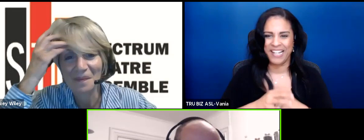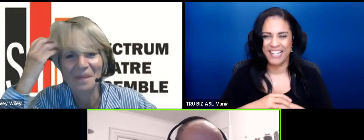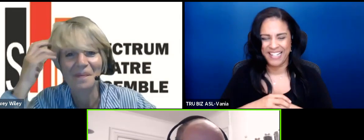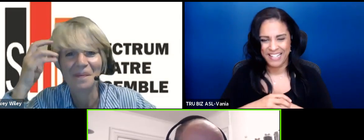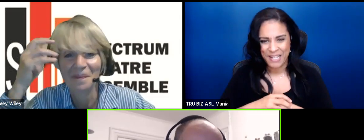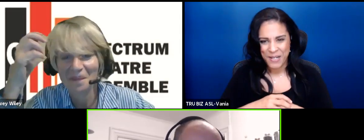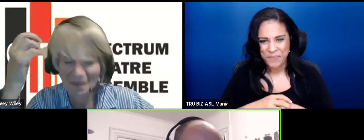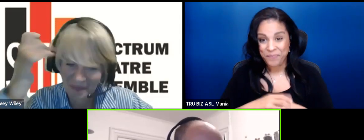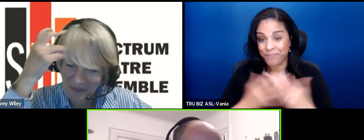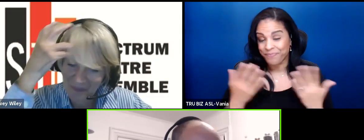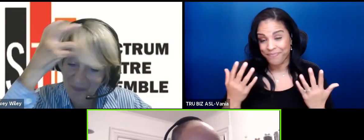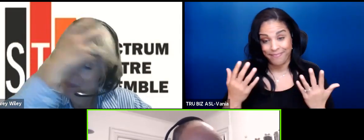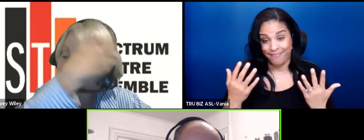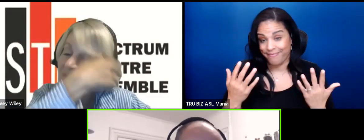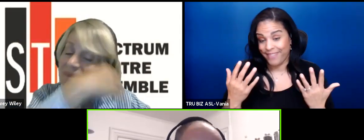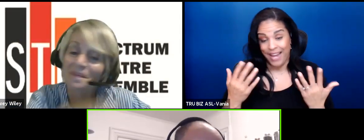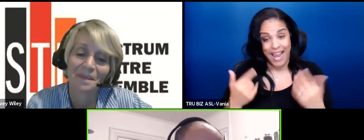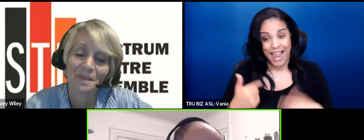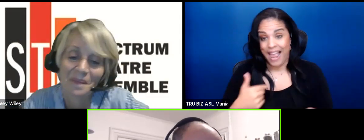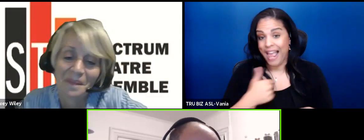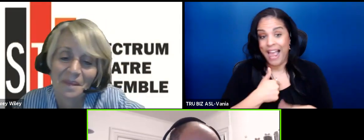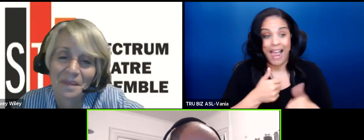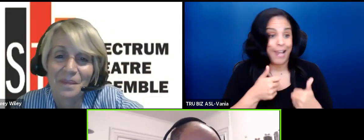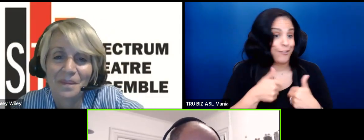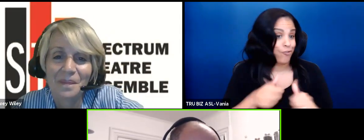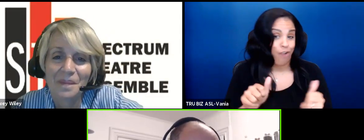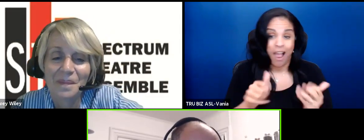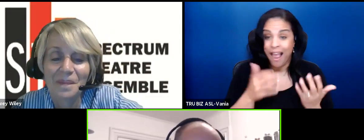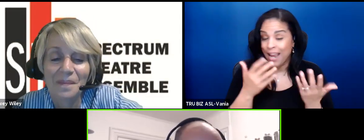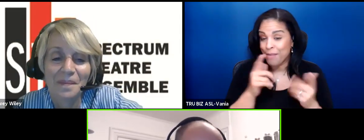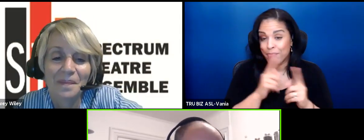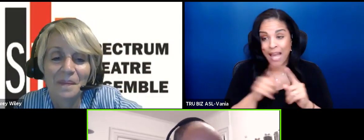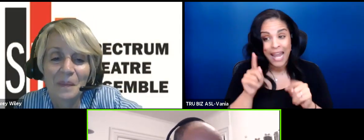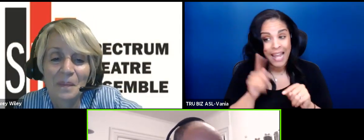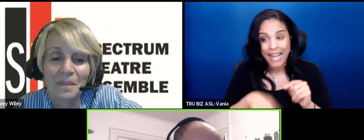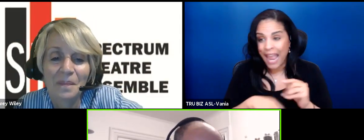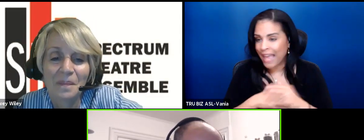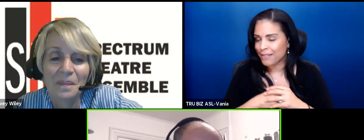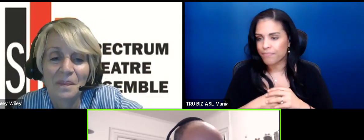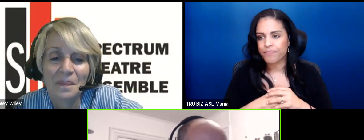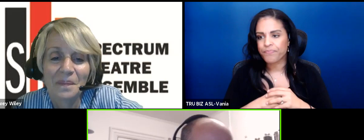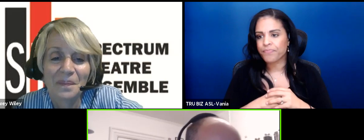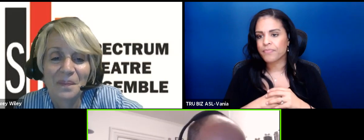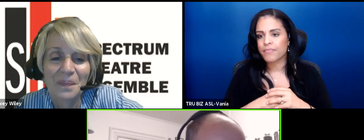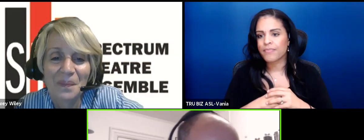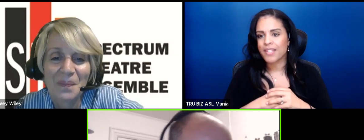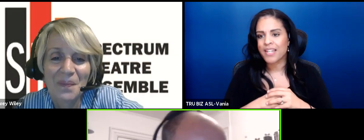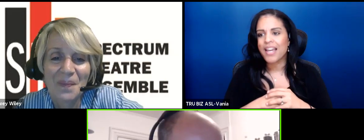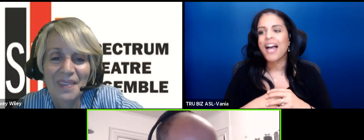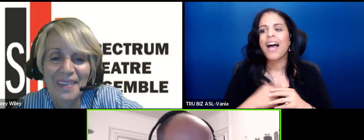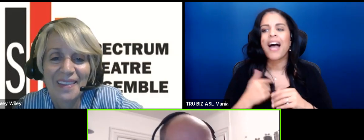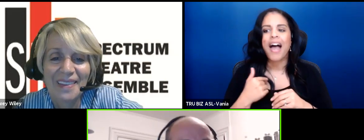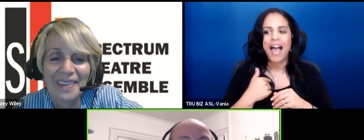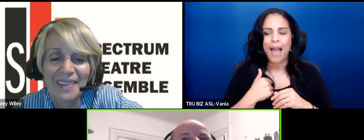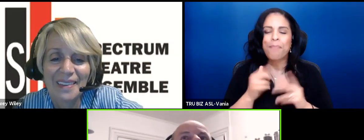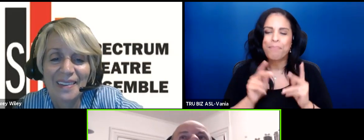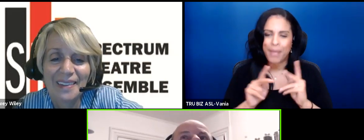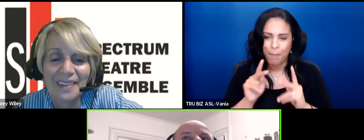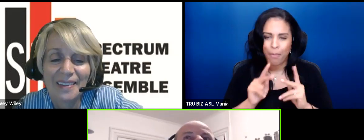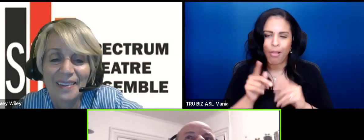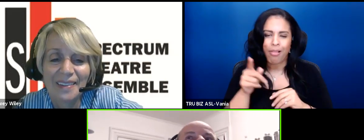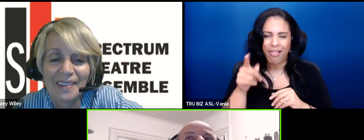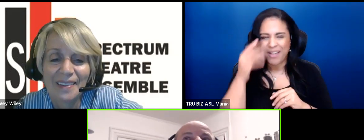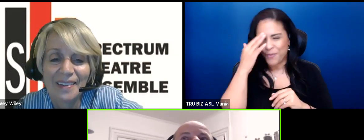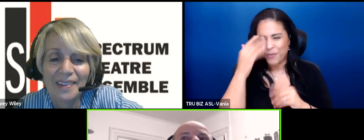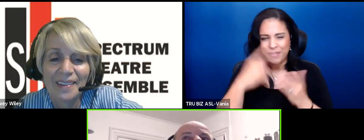And you know I I uh tried but uh couldn't but you know I especially people sort of I think